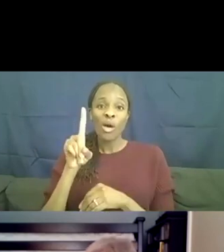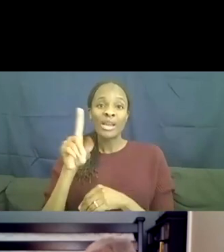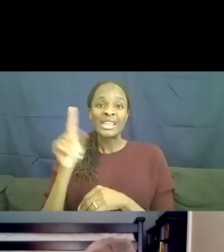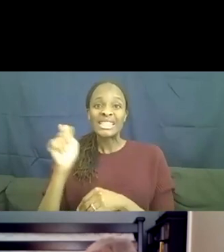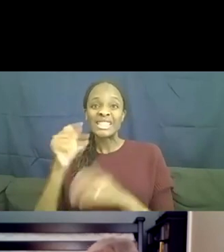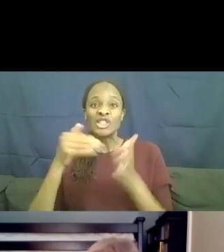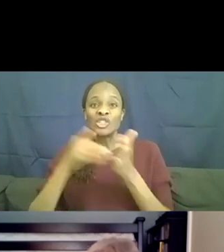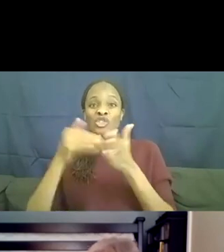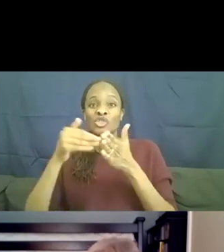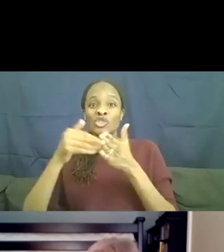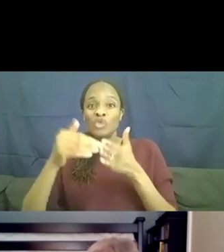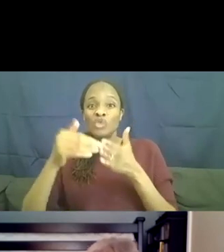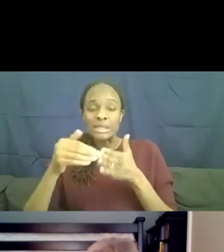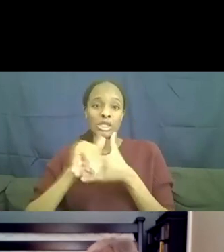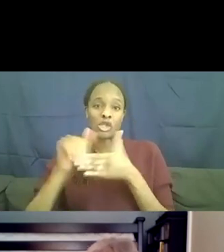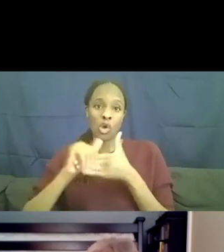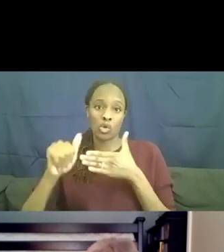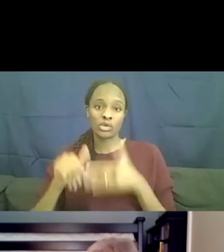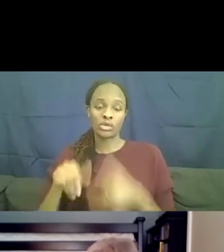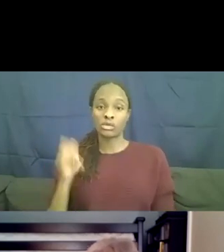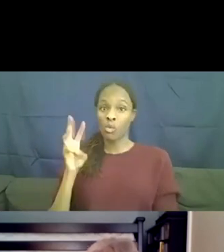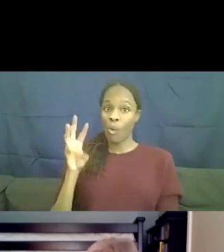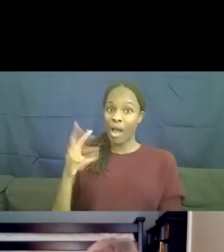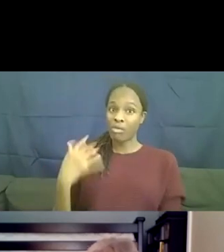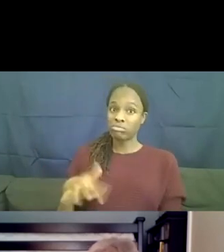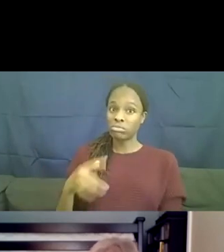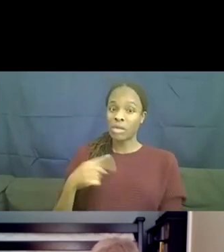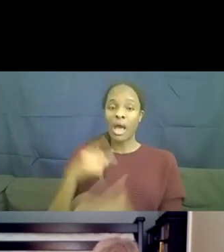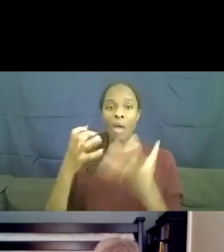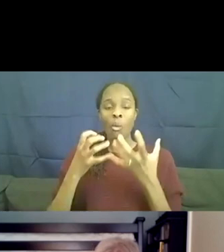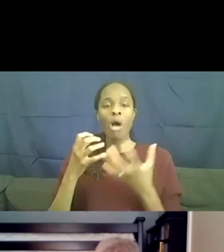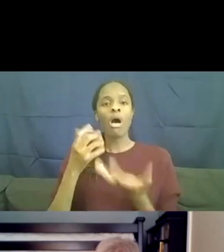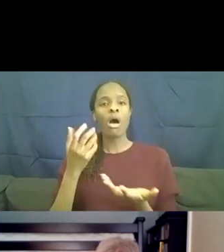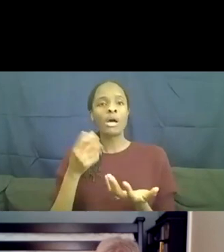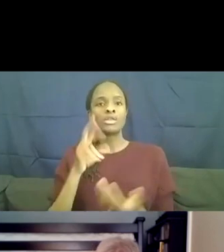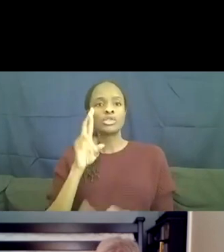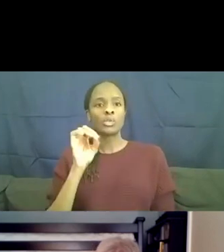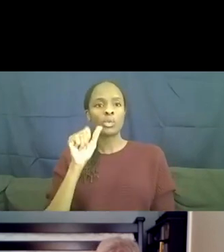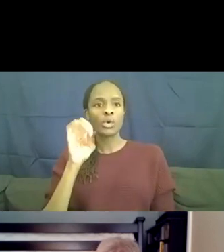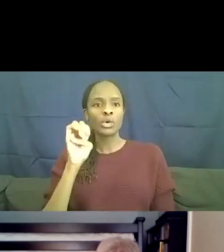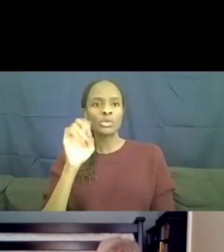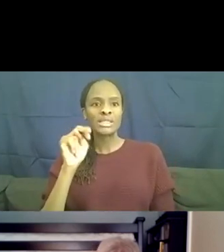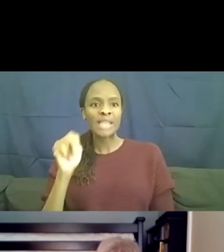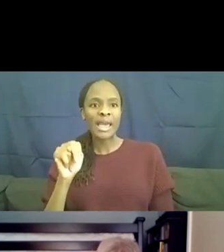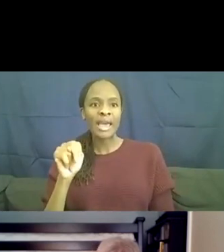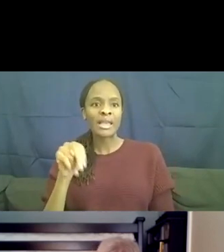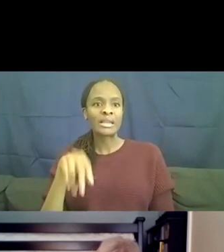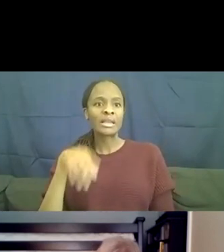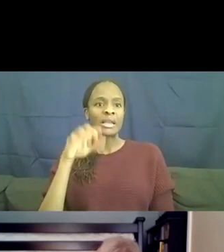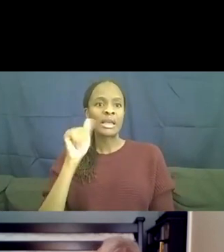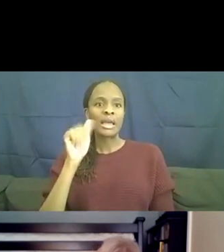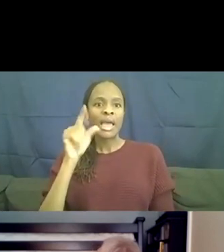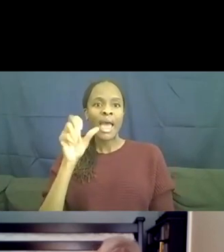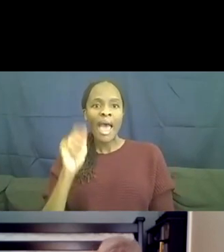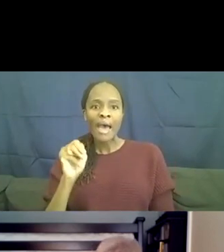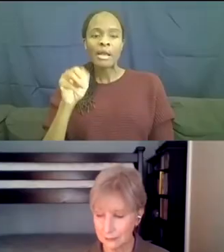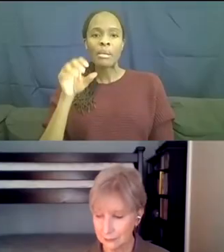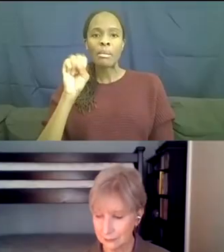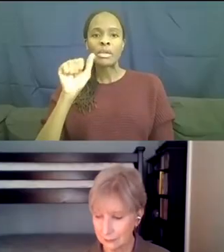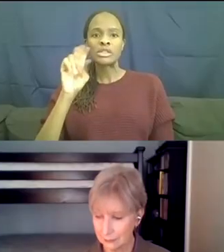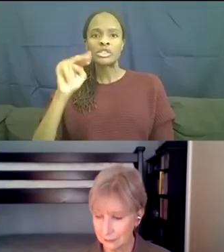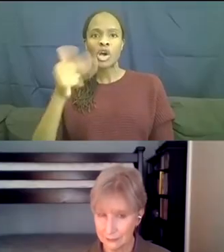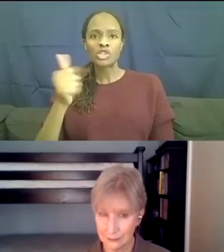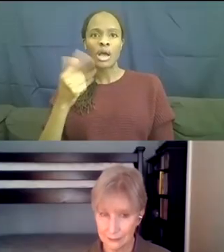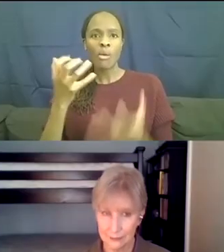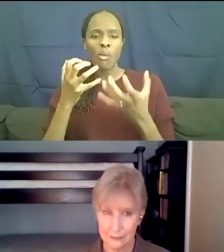well, I want to bring back, um, Roseanne and Adam and Sasha now, cause I want to, explore how the